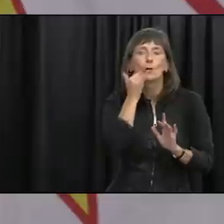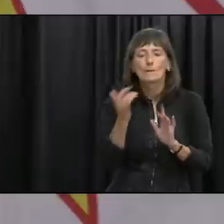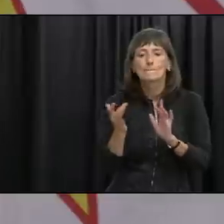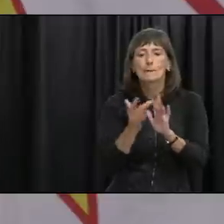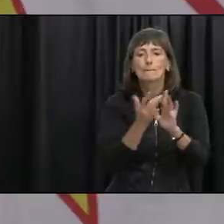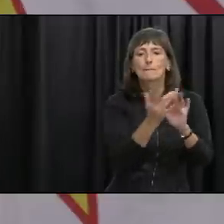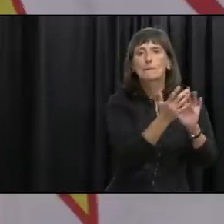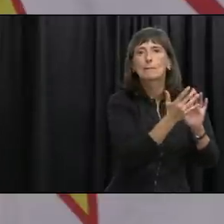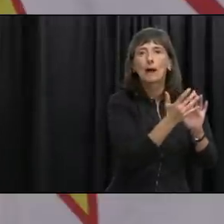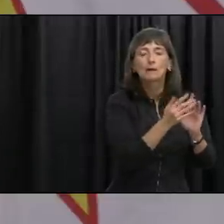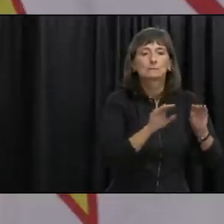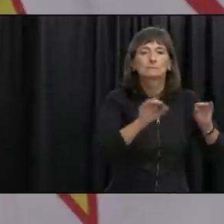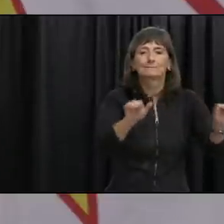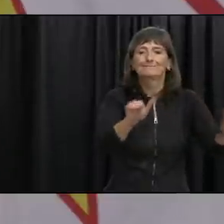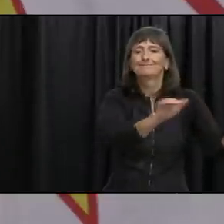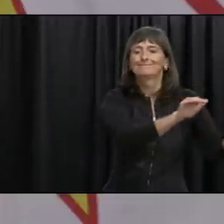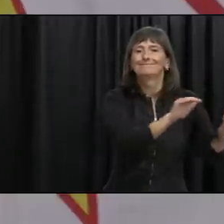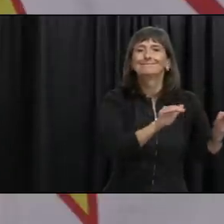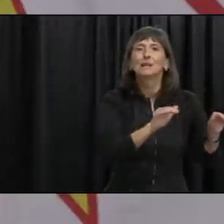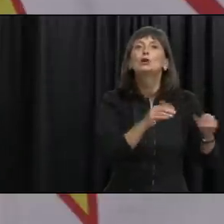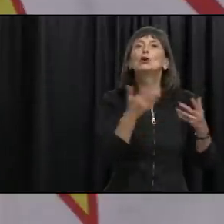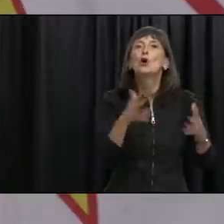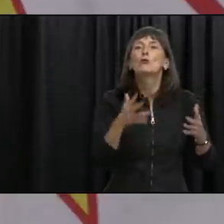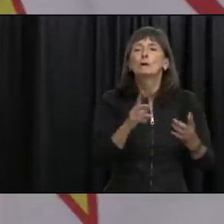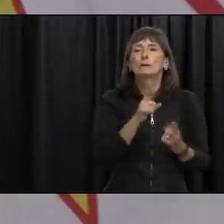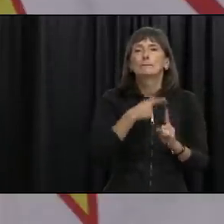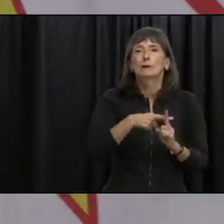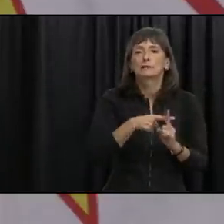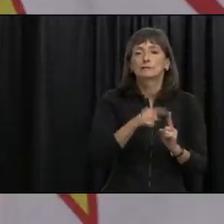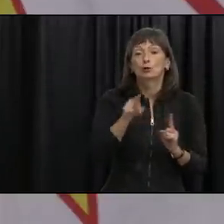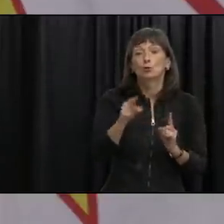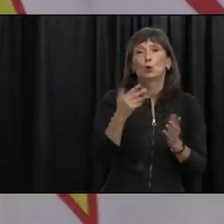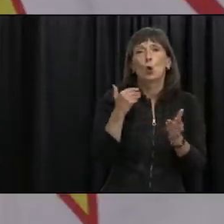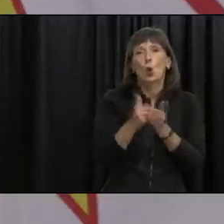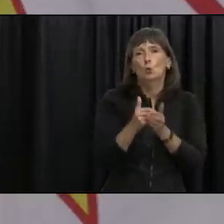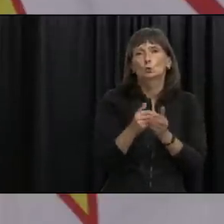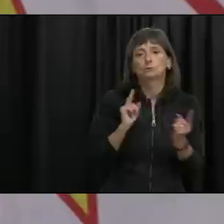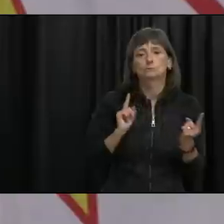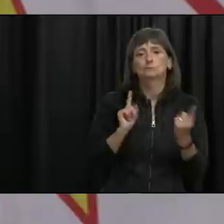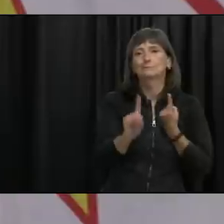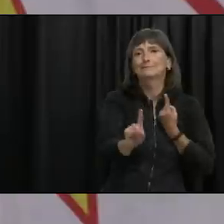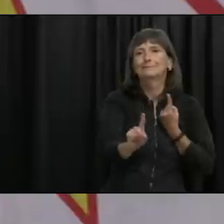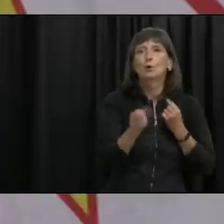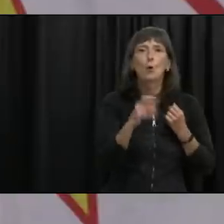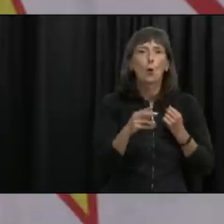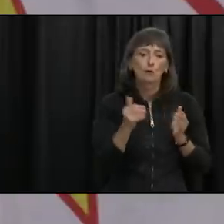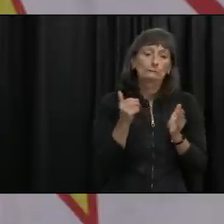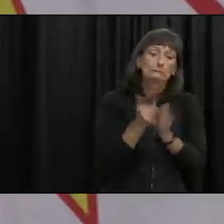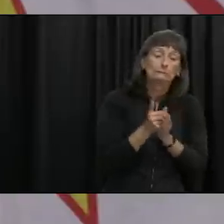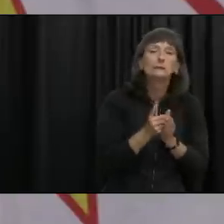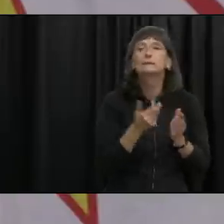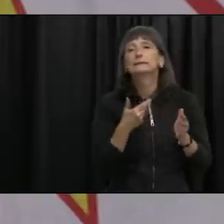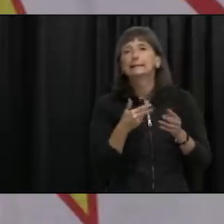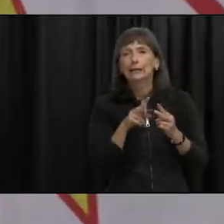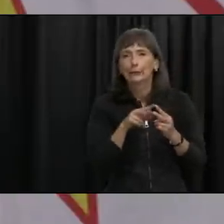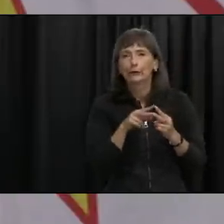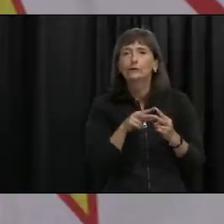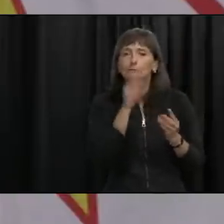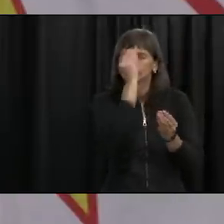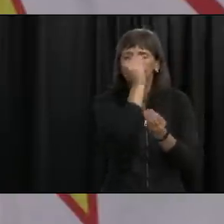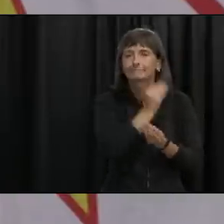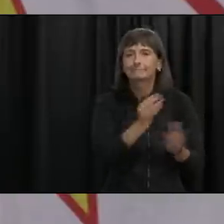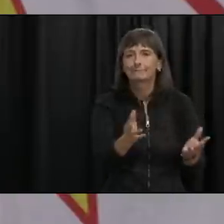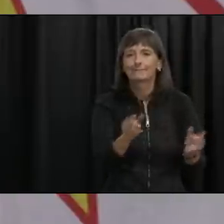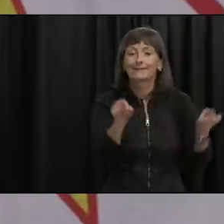alerted that they were in contact with a positive case and gives us the option then to to test these people to see if there was any transmission so it's another